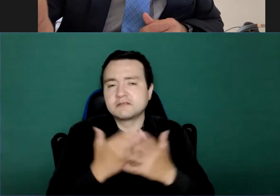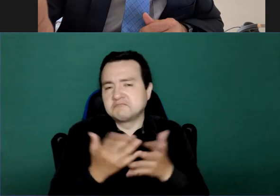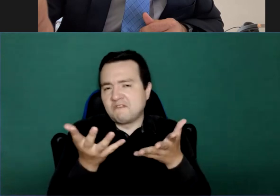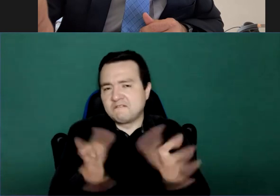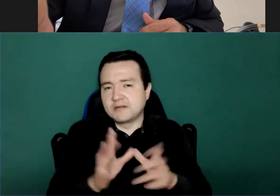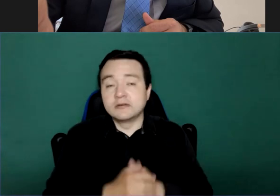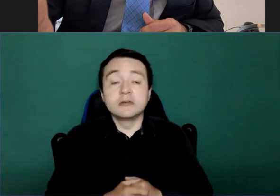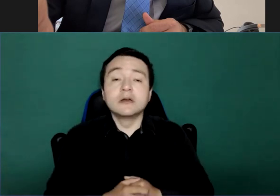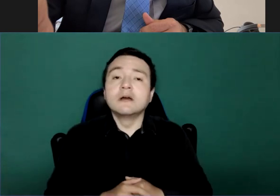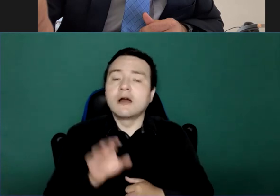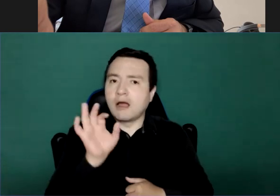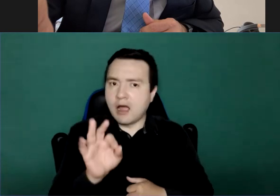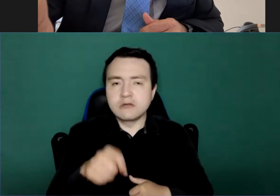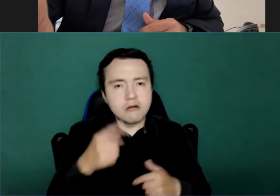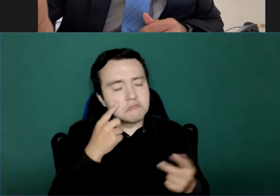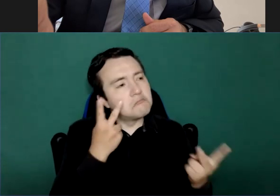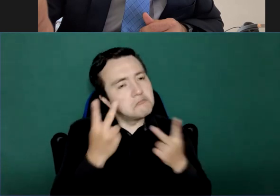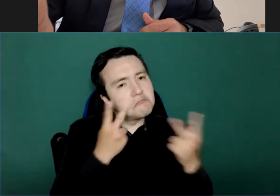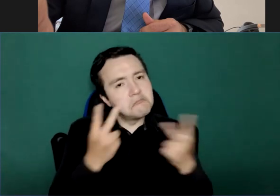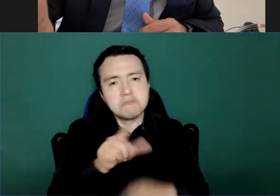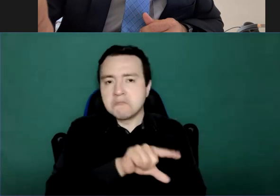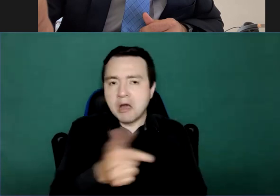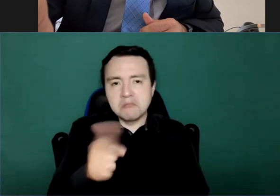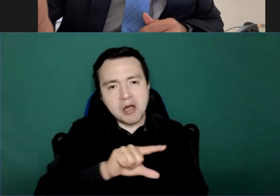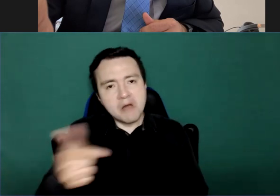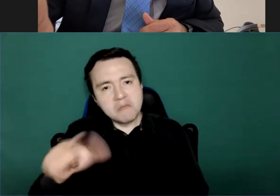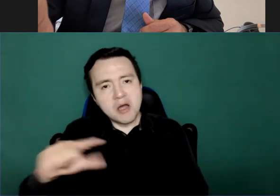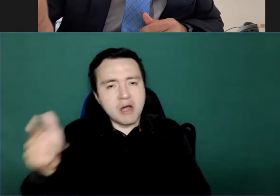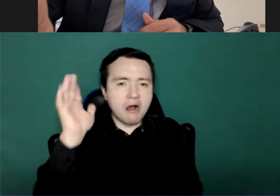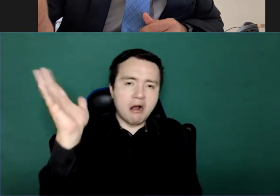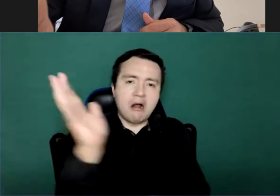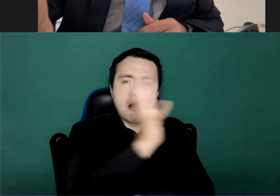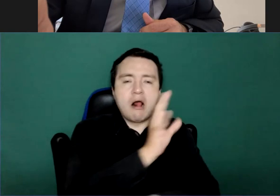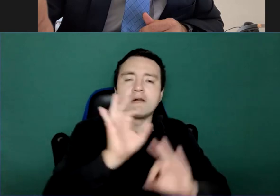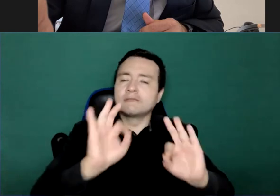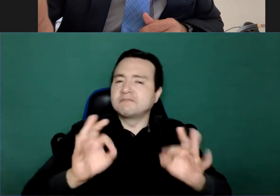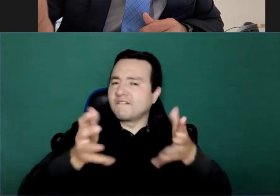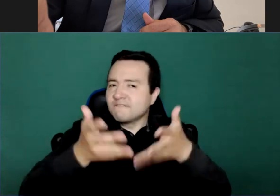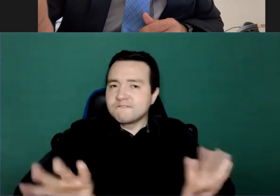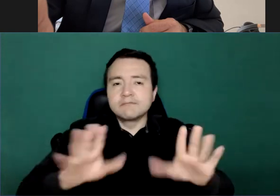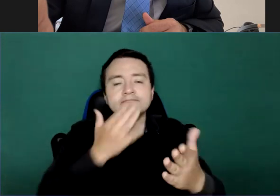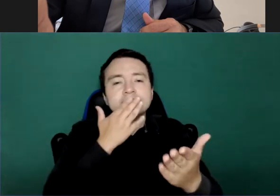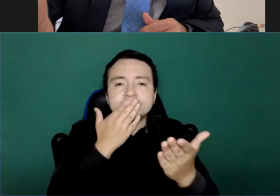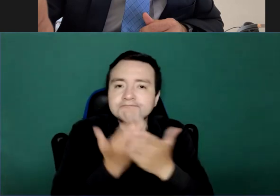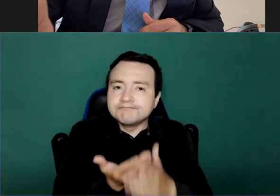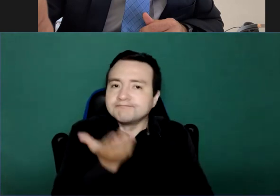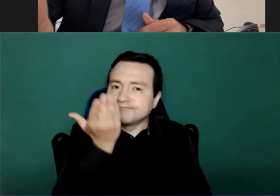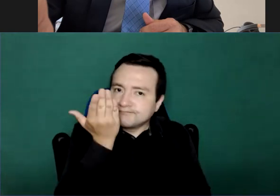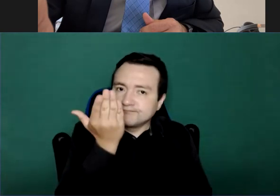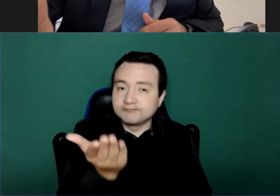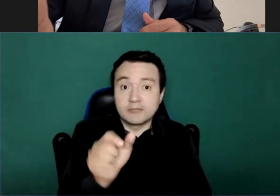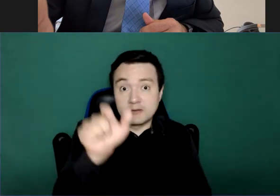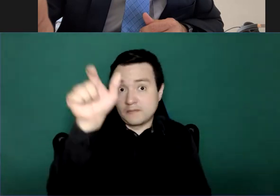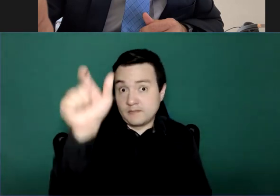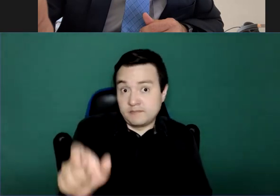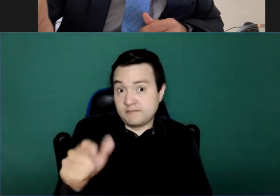my special thank you to the Honorable Minister of Trinidad and Tobago, Dr. Terence Yeltsin. give you an honorary doctorate to watch your